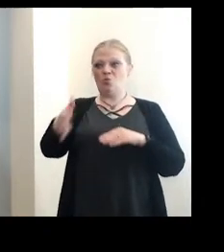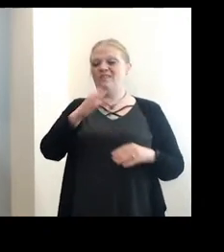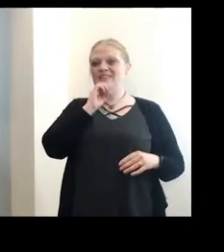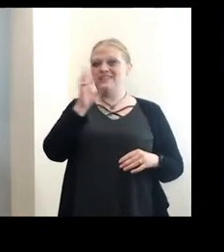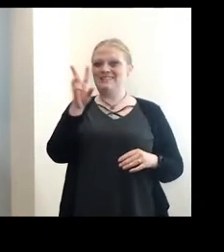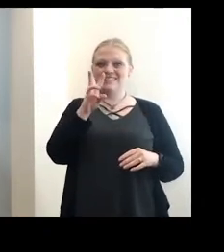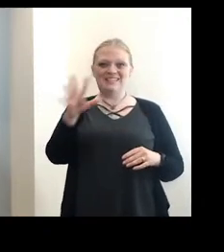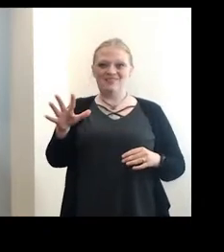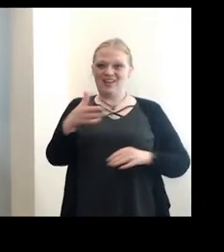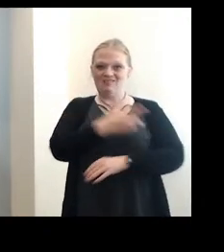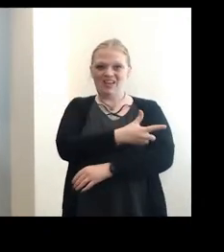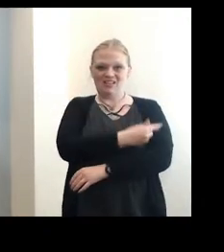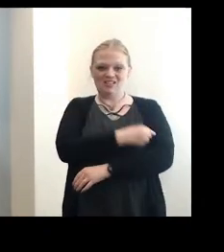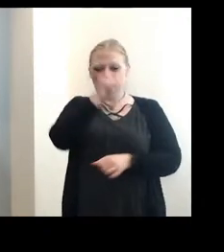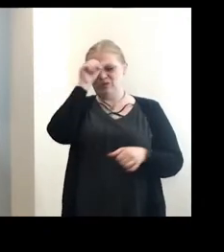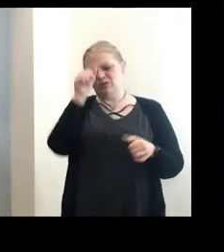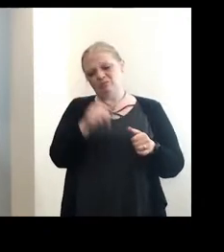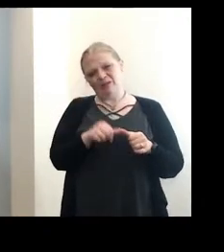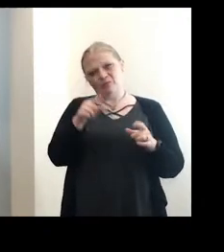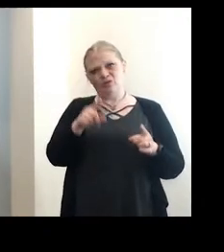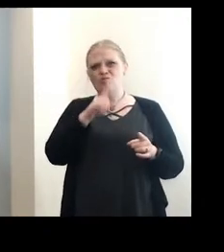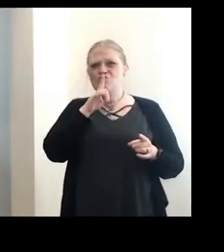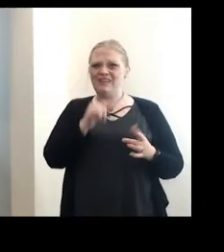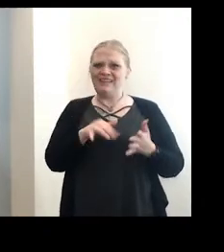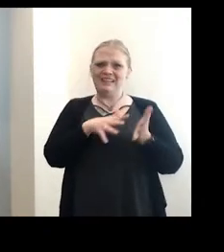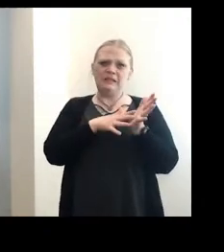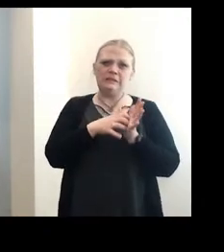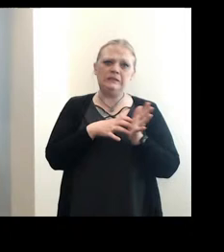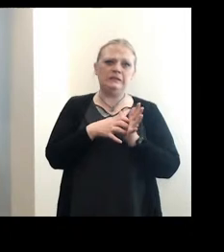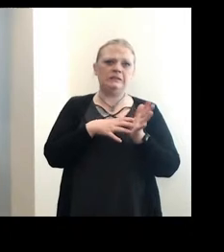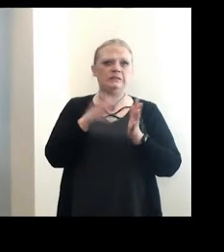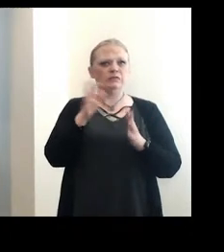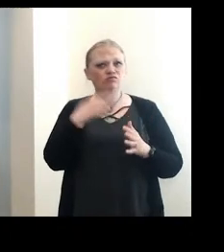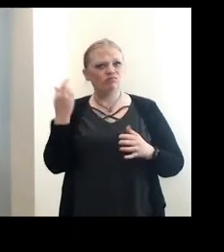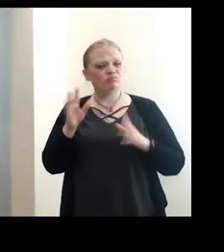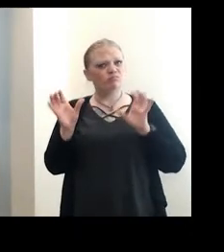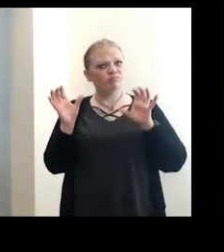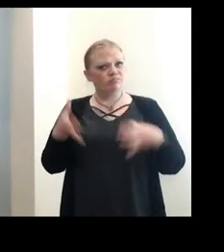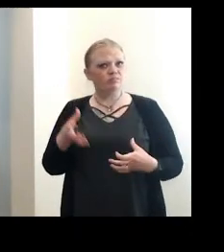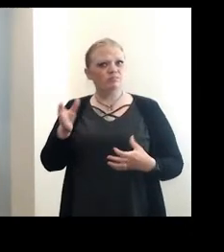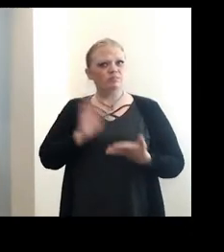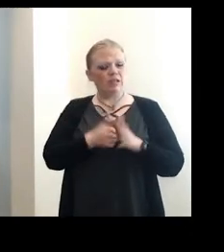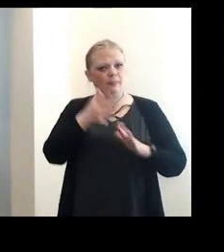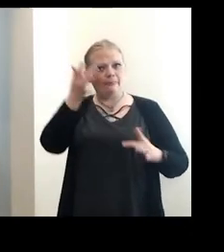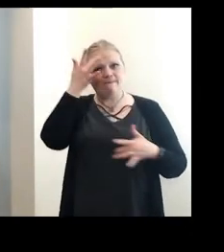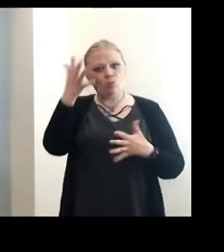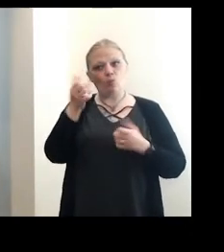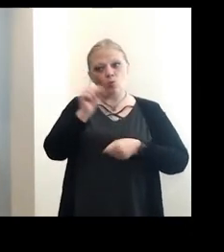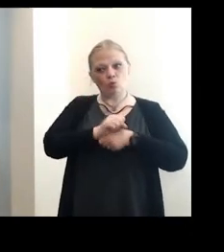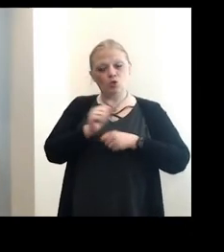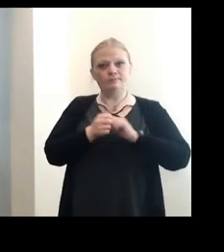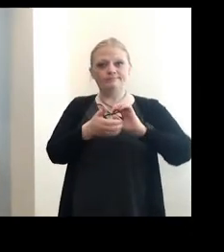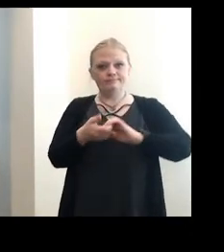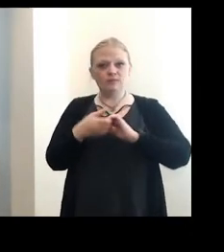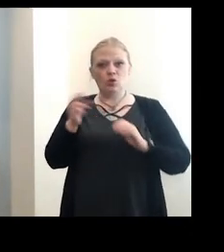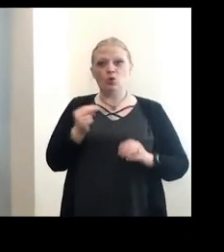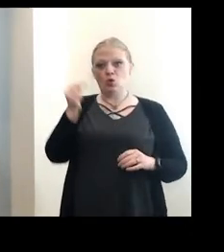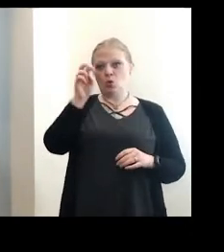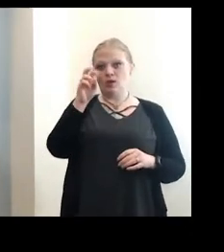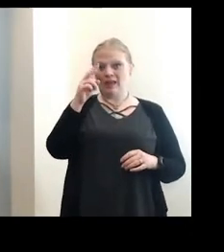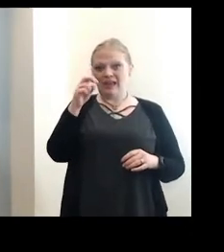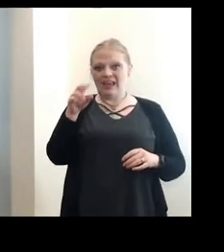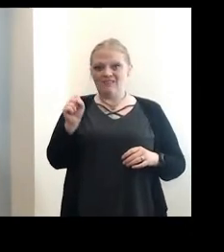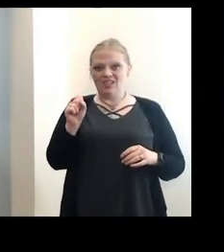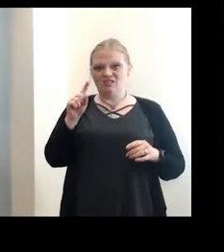65 who are vaccinated. Remember, this is a really vulnerable population to getting sick. So we really want to work with our partners in North Evans,